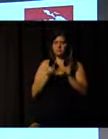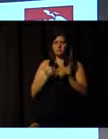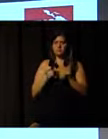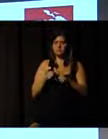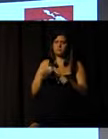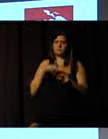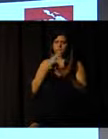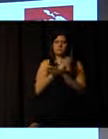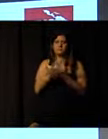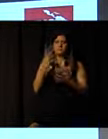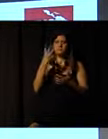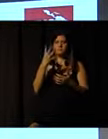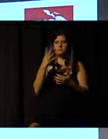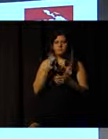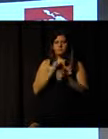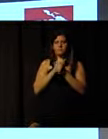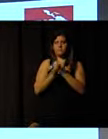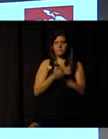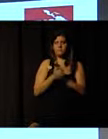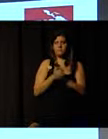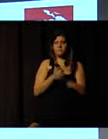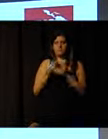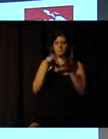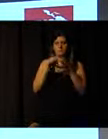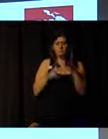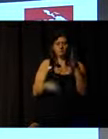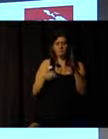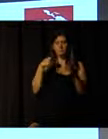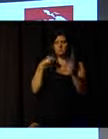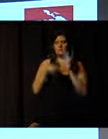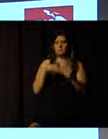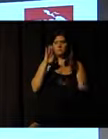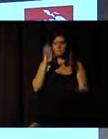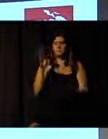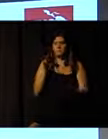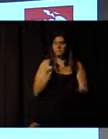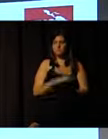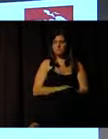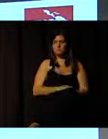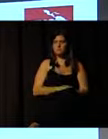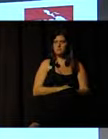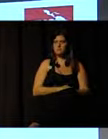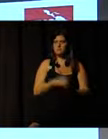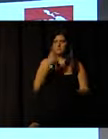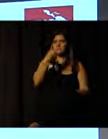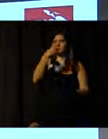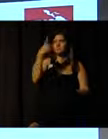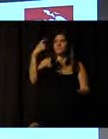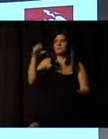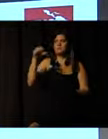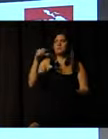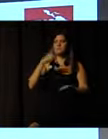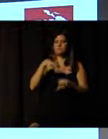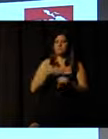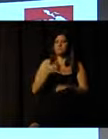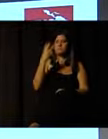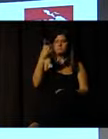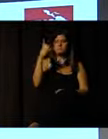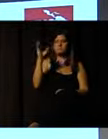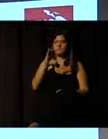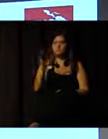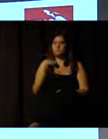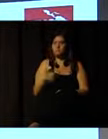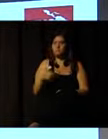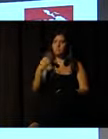We have teachers in four sports. I have mentioned three of them. We are in 119